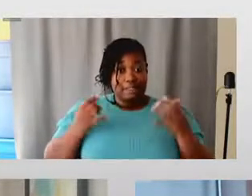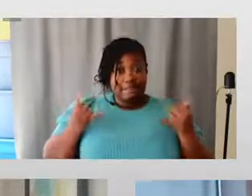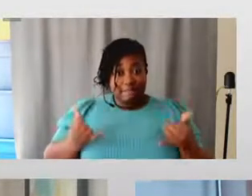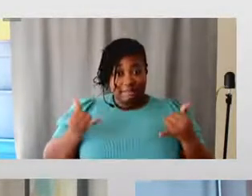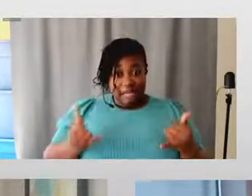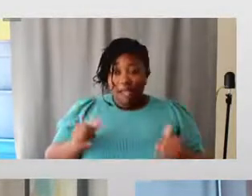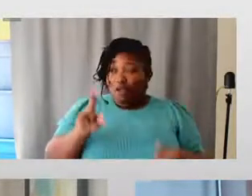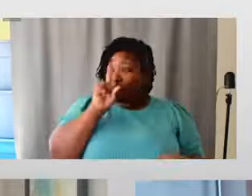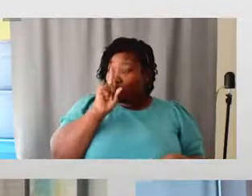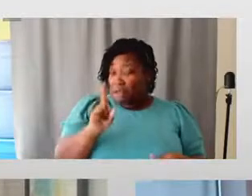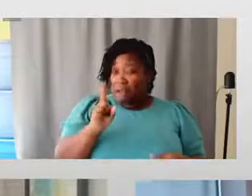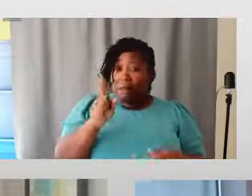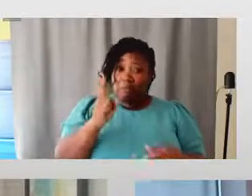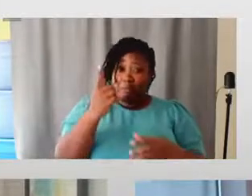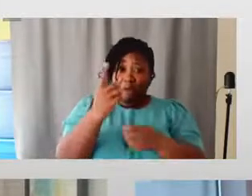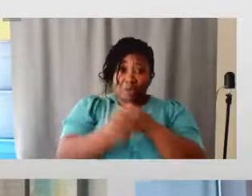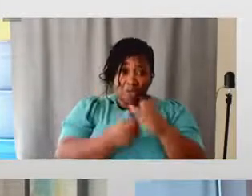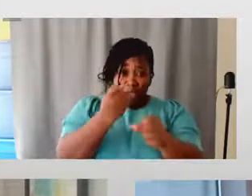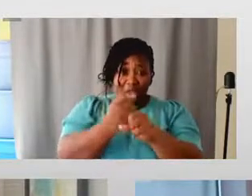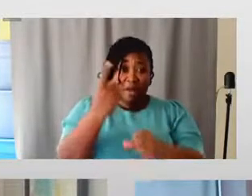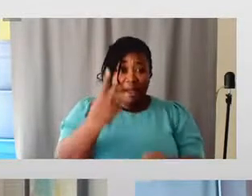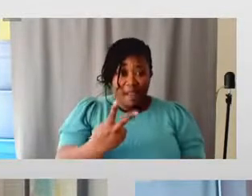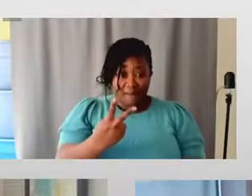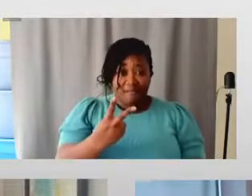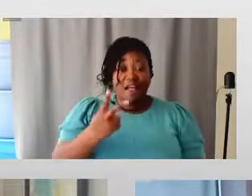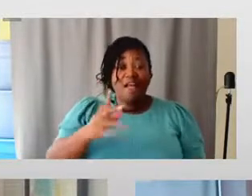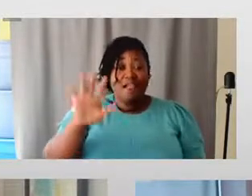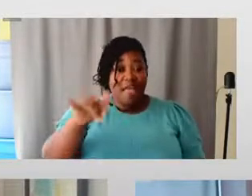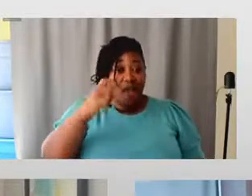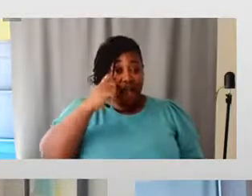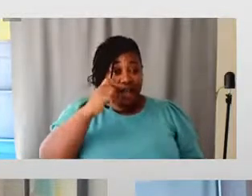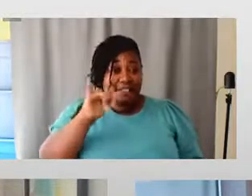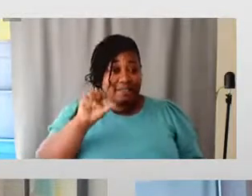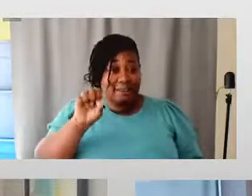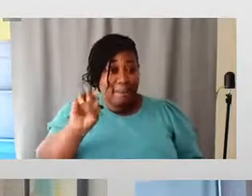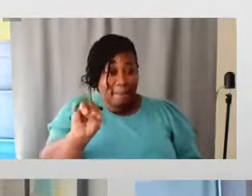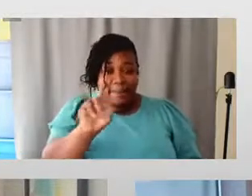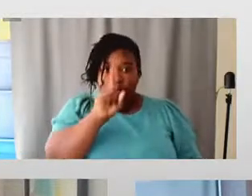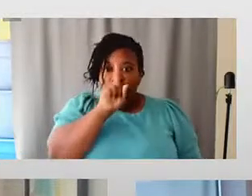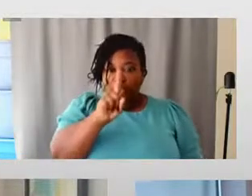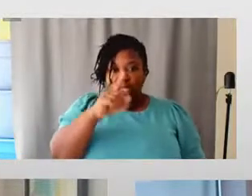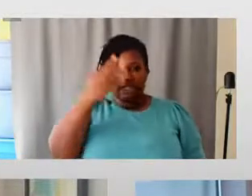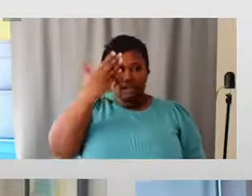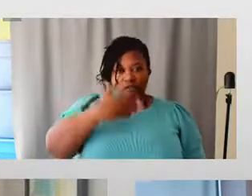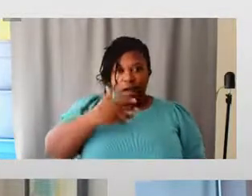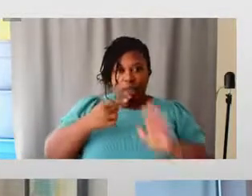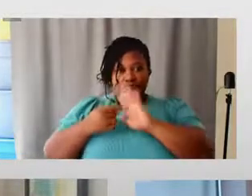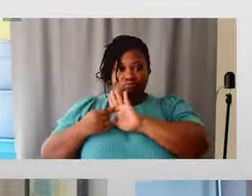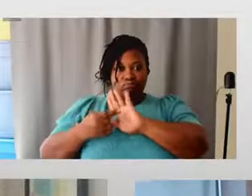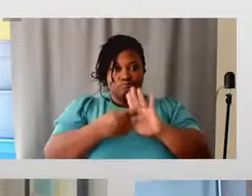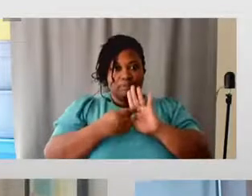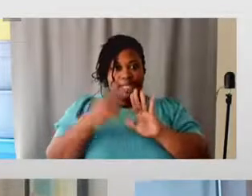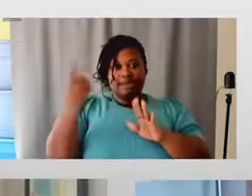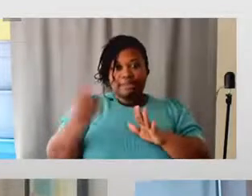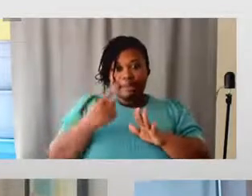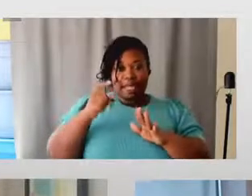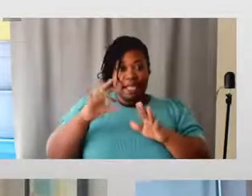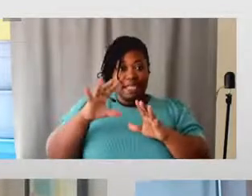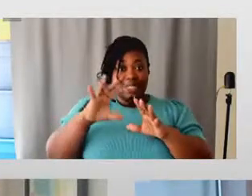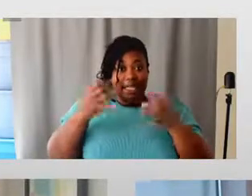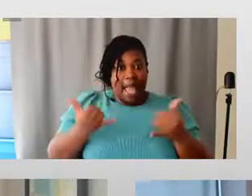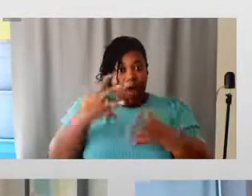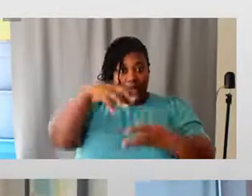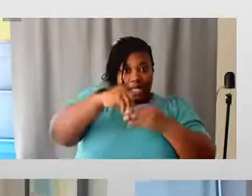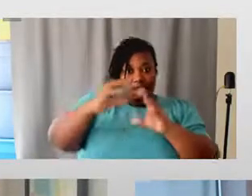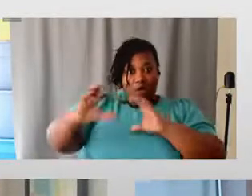country, we have seen racism be sort of front and center in conversations. Something that should have happened long ago and that despite the